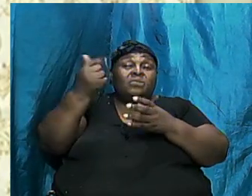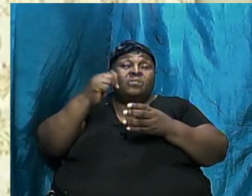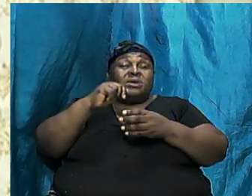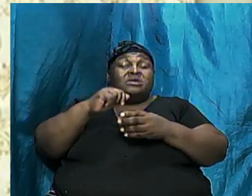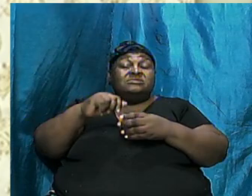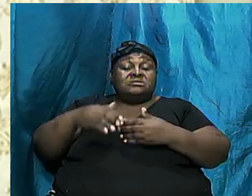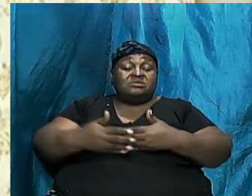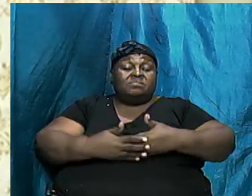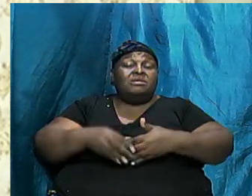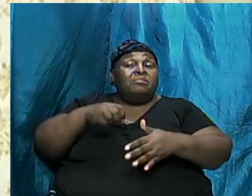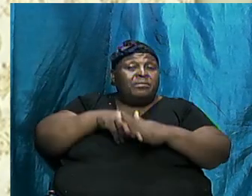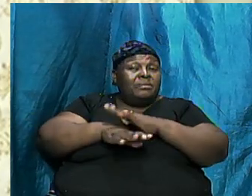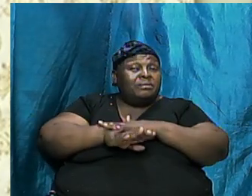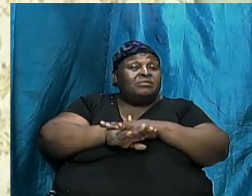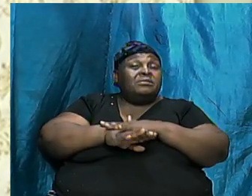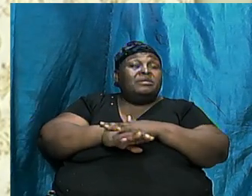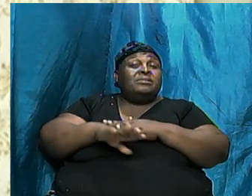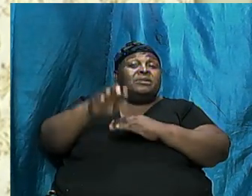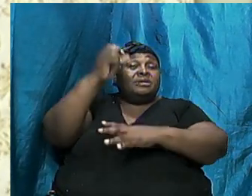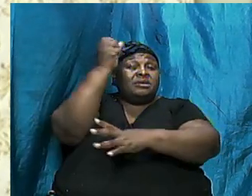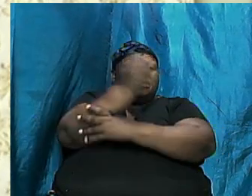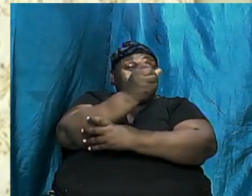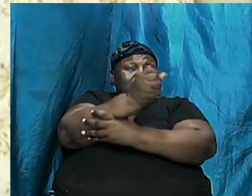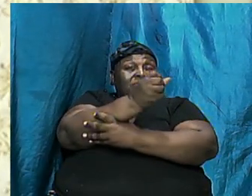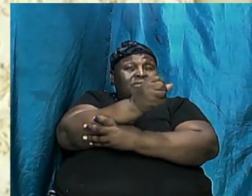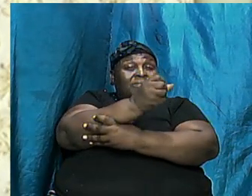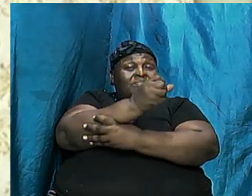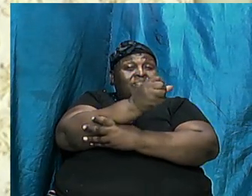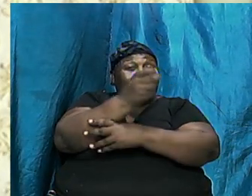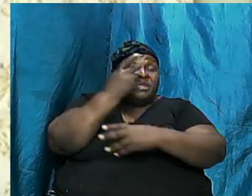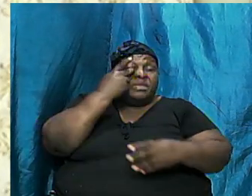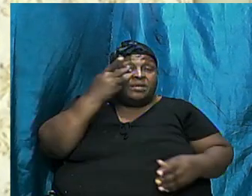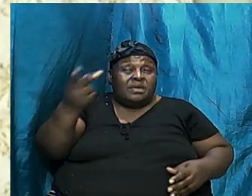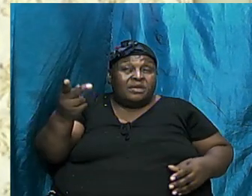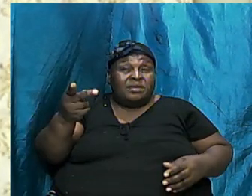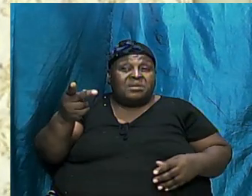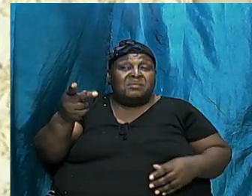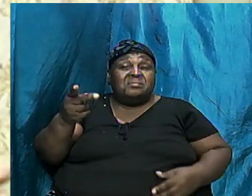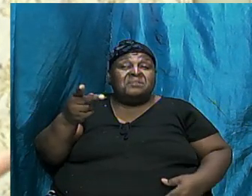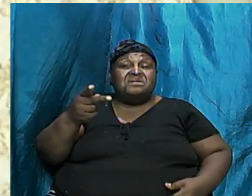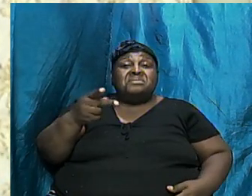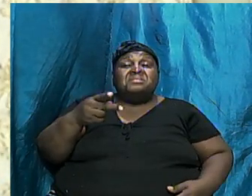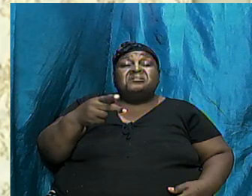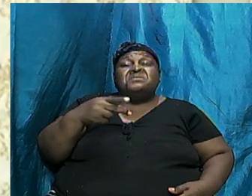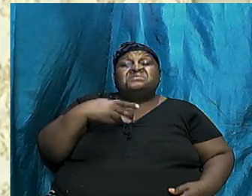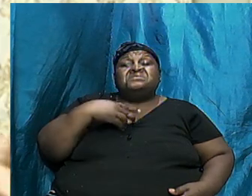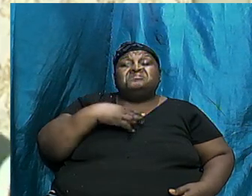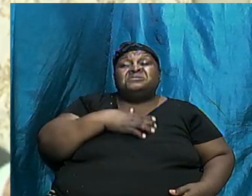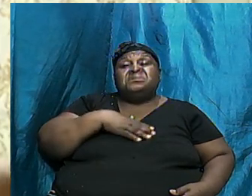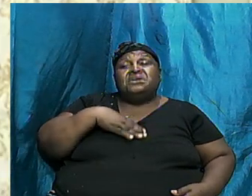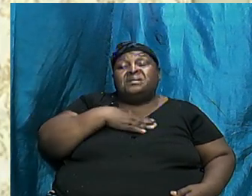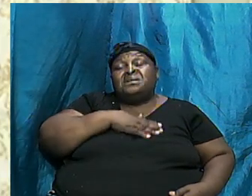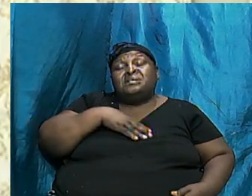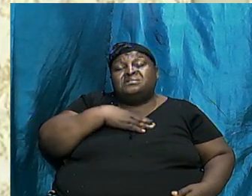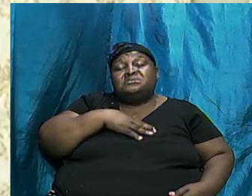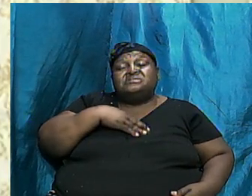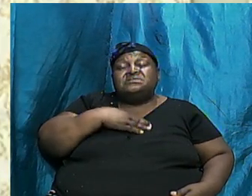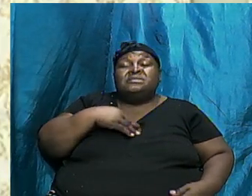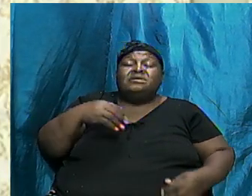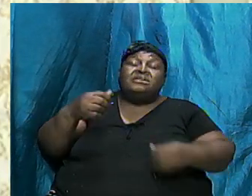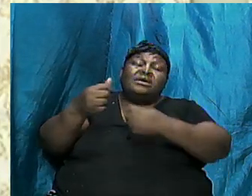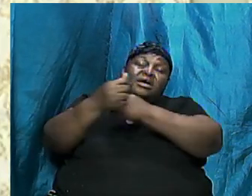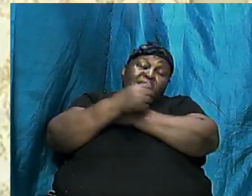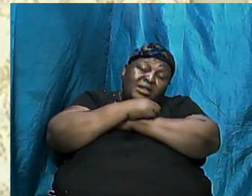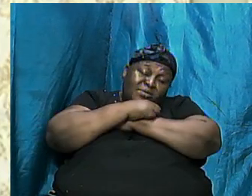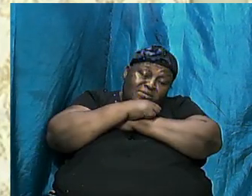And Abraham Start To Look Sympathetic To Hagar And He Loved His Son